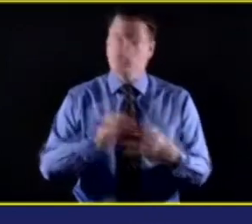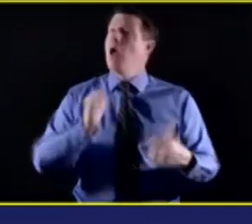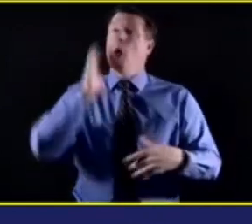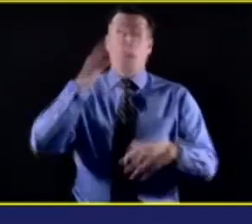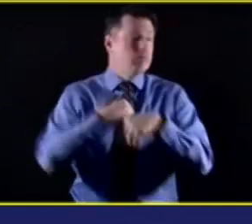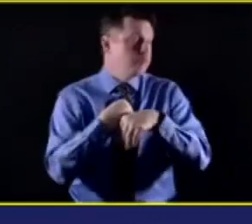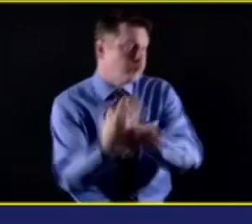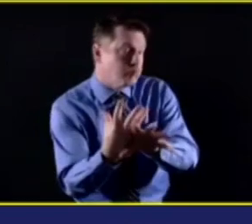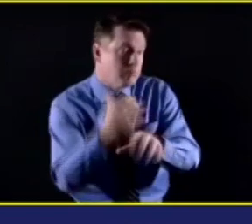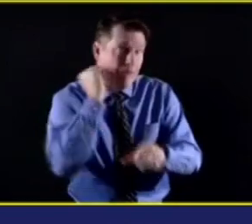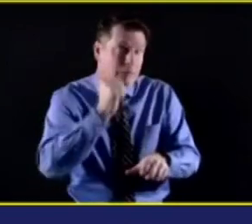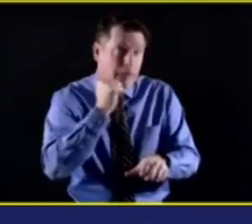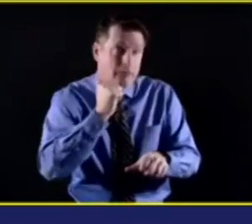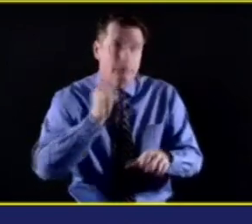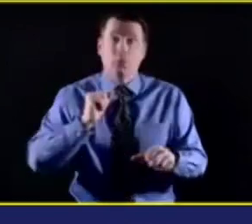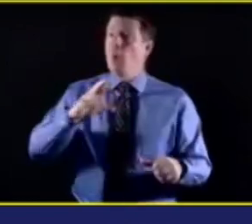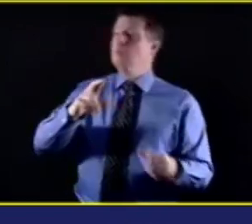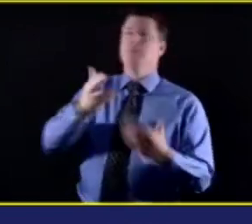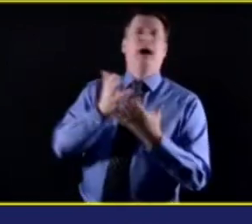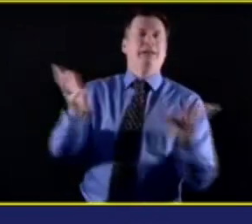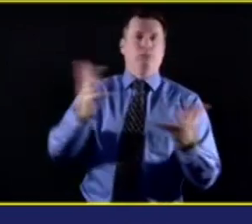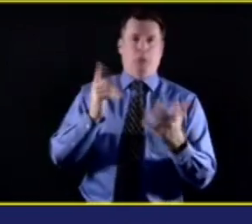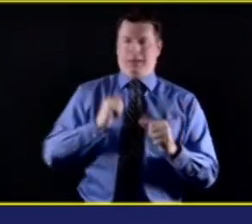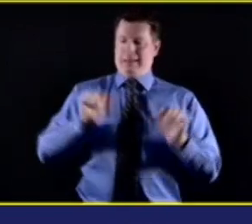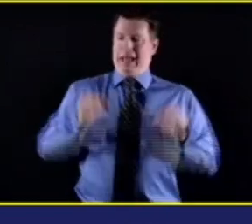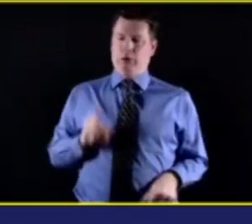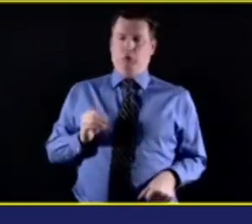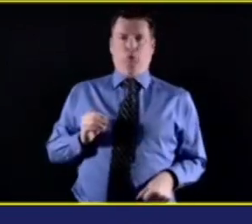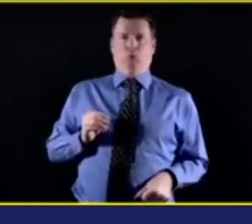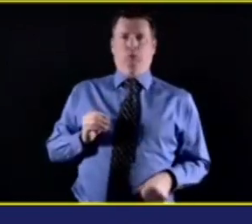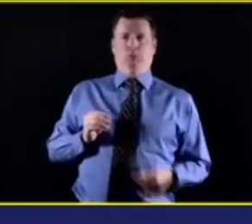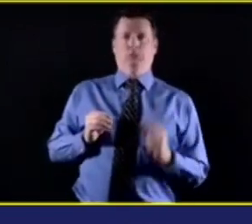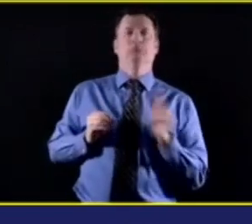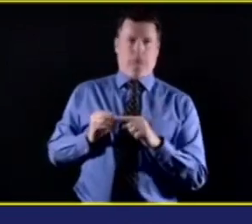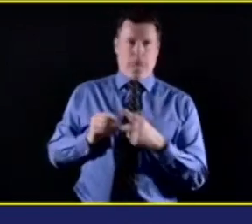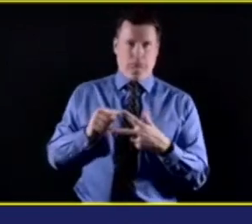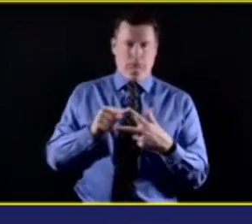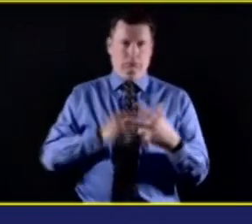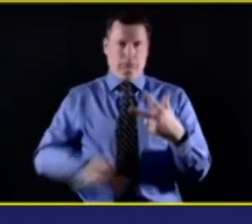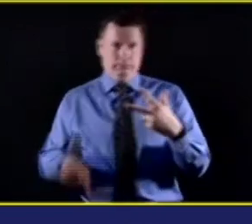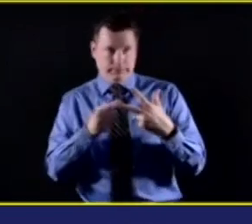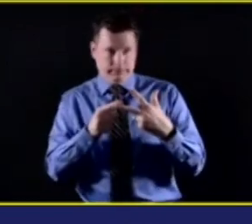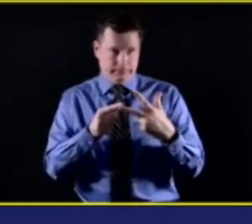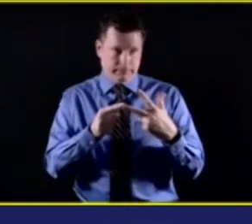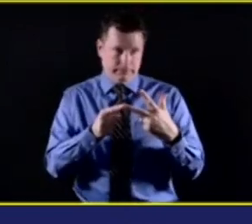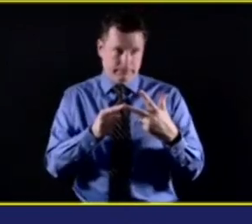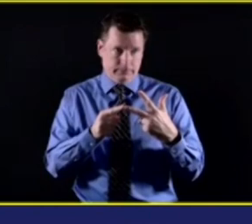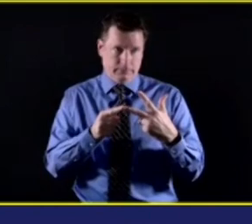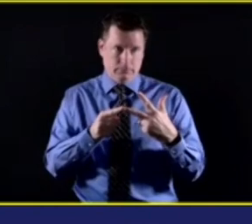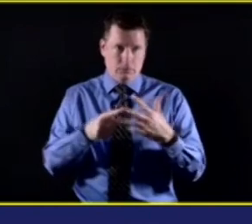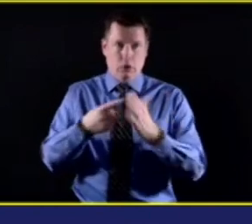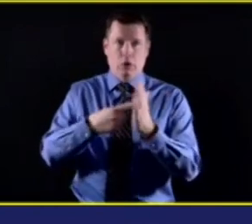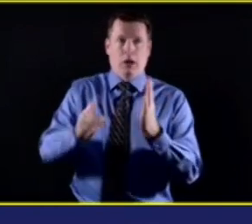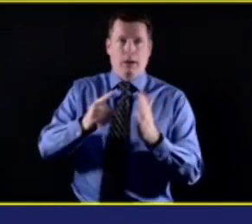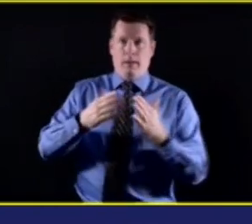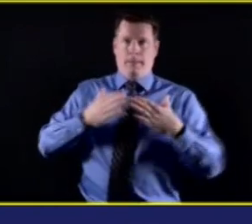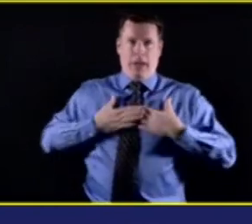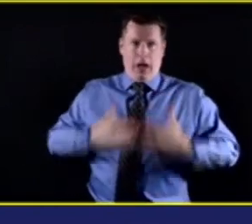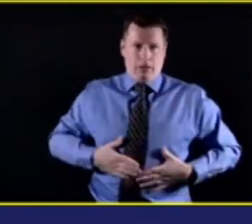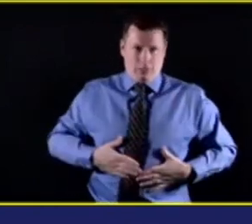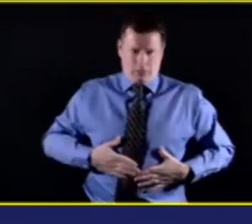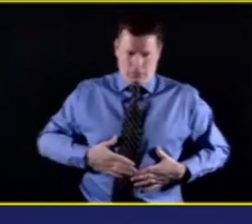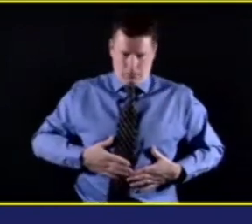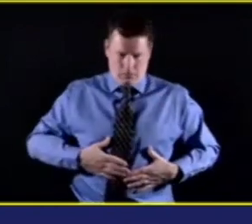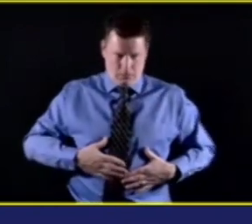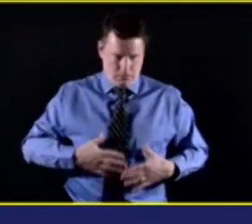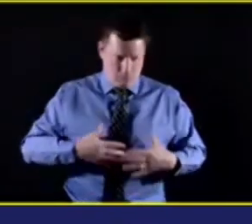in your body. So taking care of that part too. So using things like mindfulness, meditation, self soothing to sort of manage